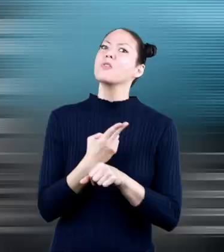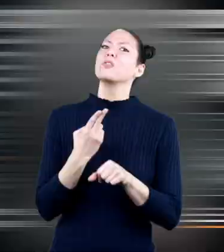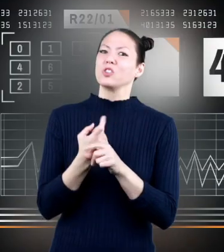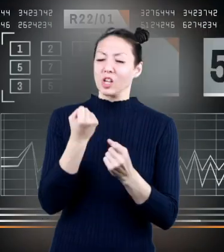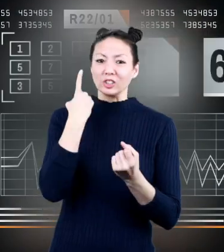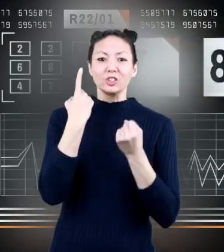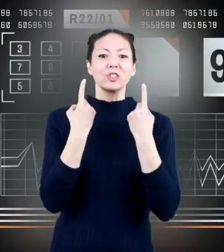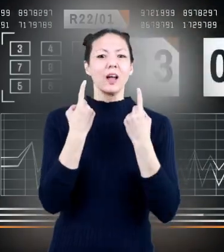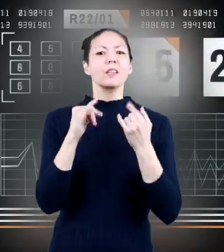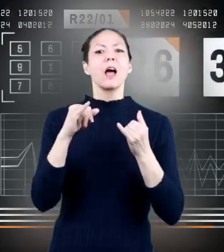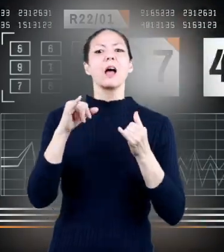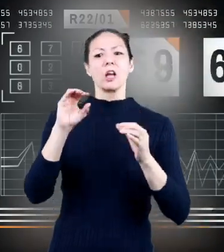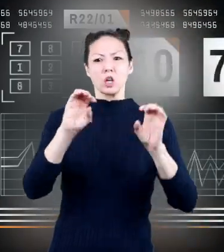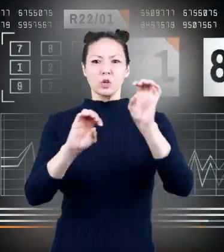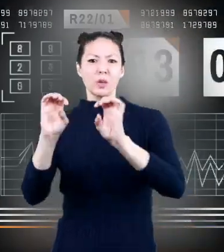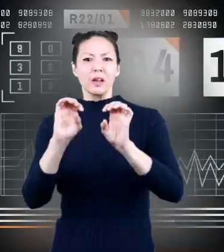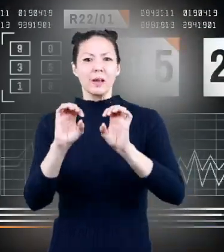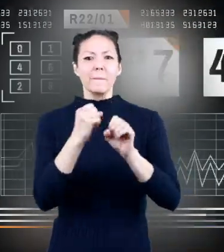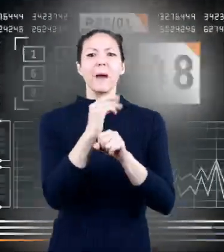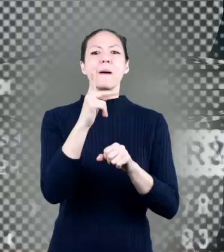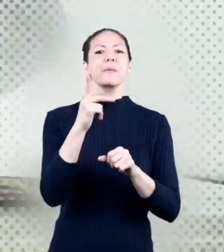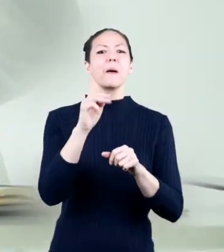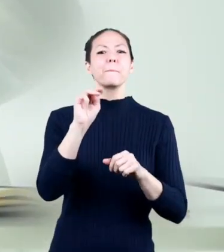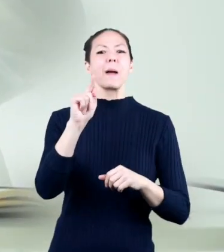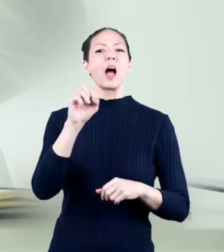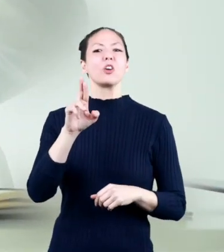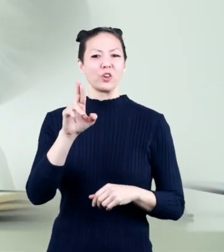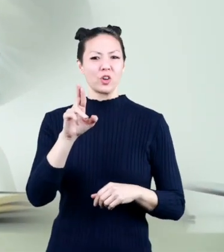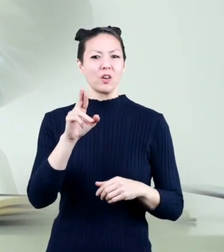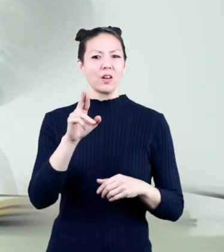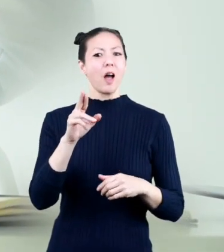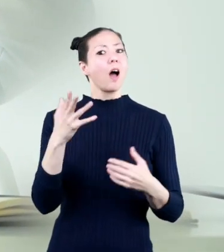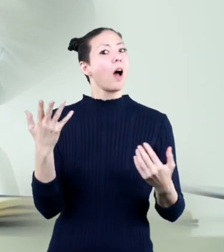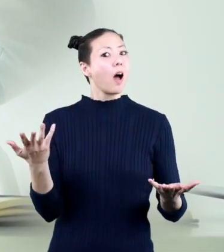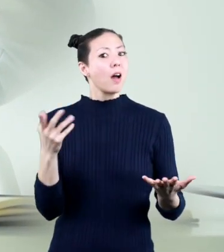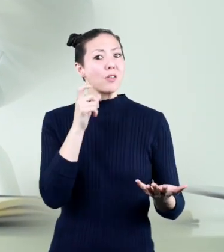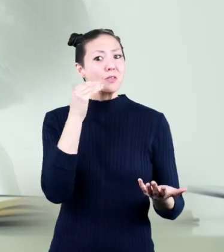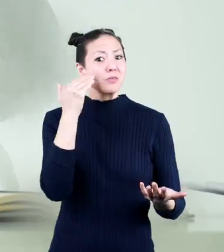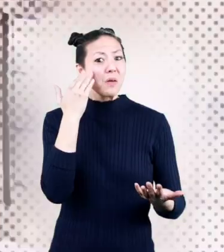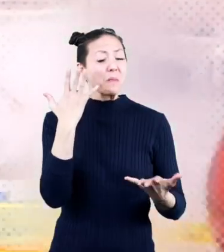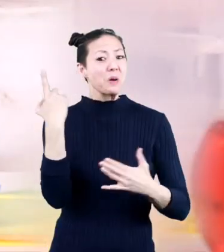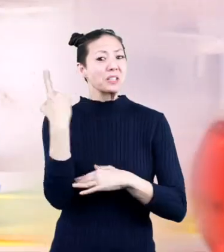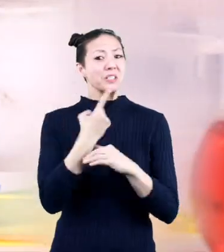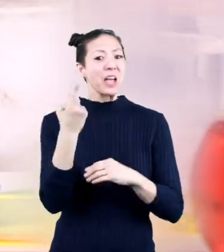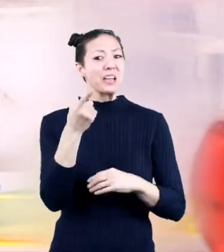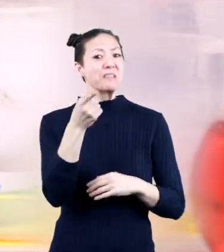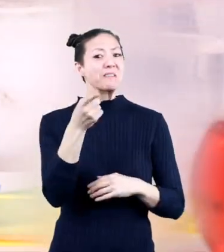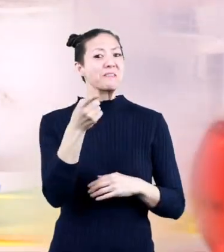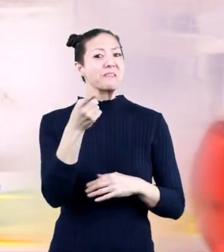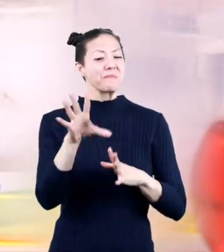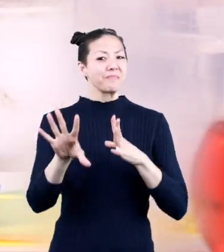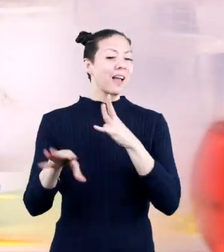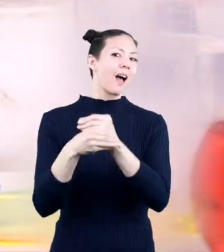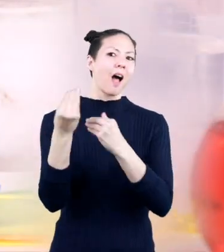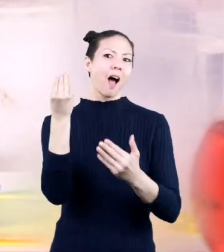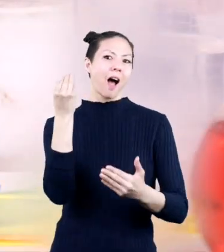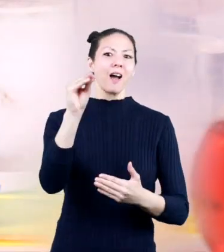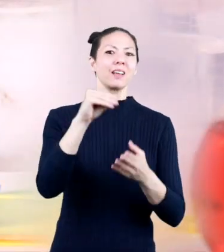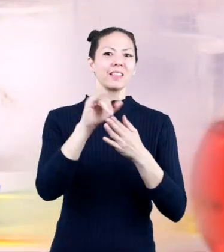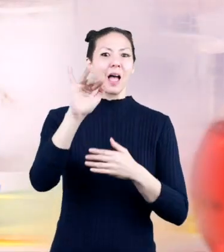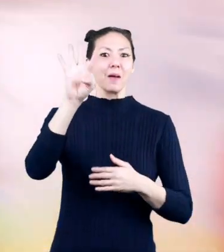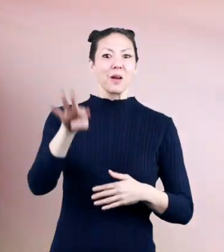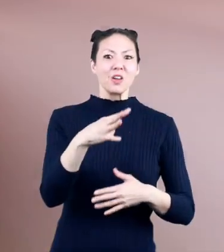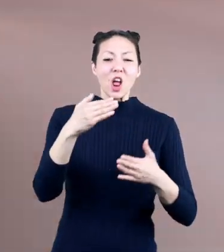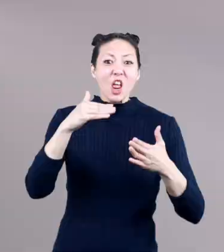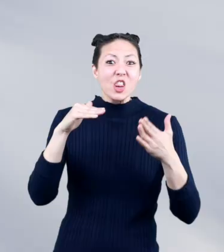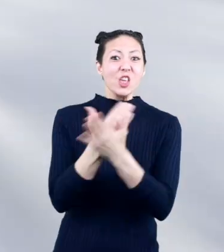of understanding the ingredients that make up all matter and who knows maybe one day you will be the one to